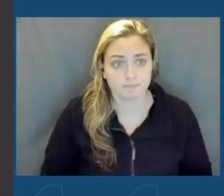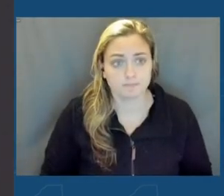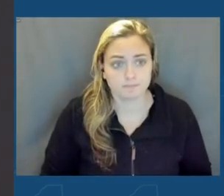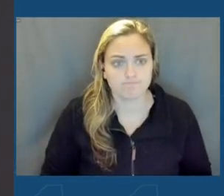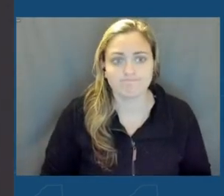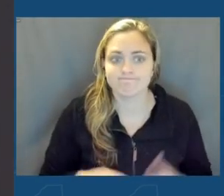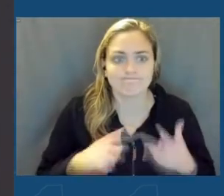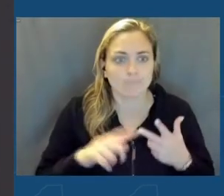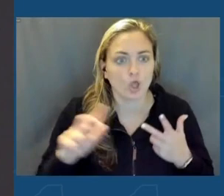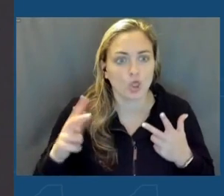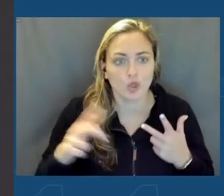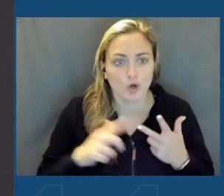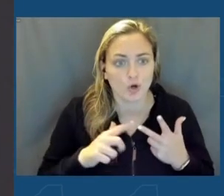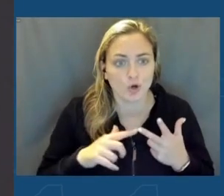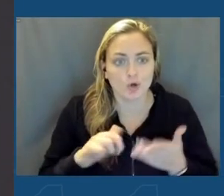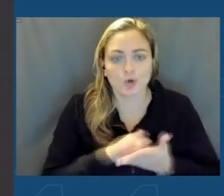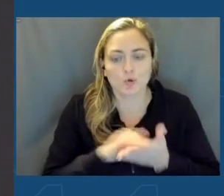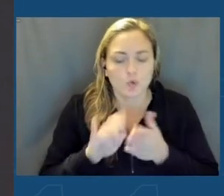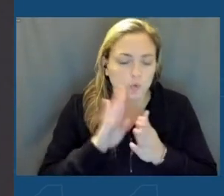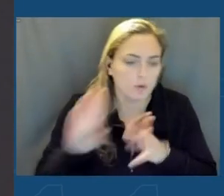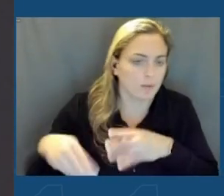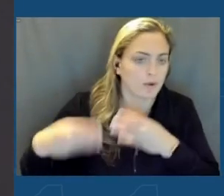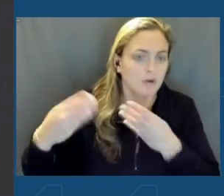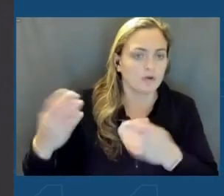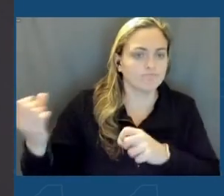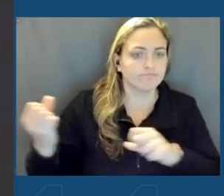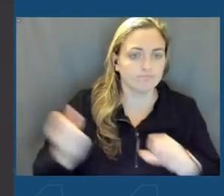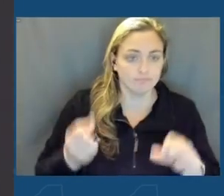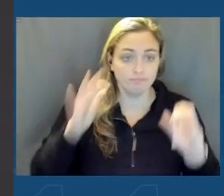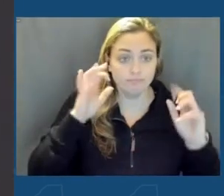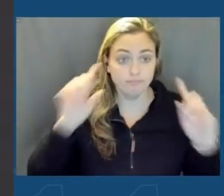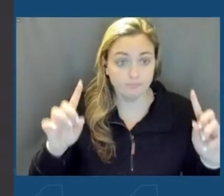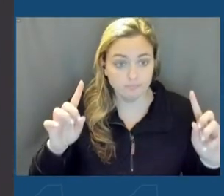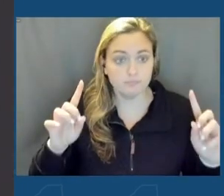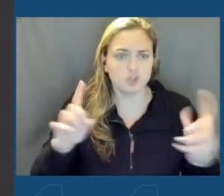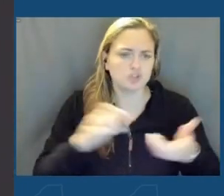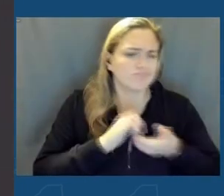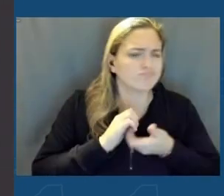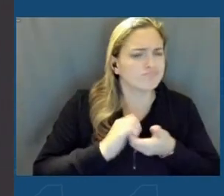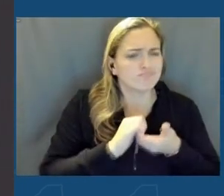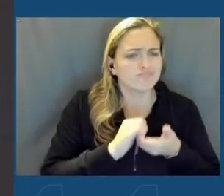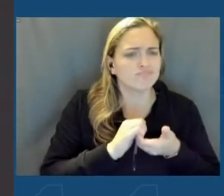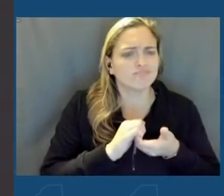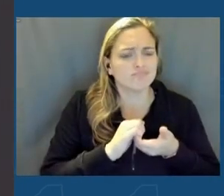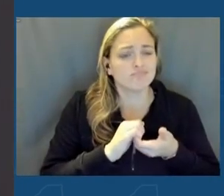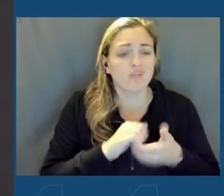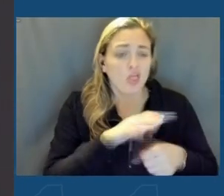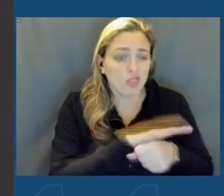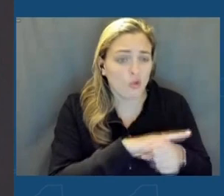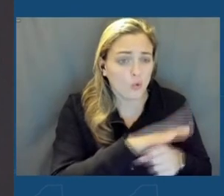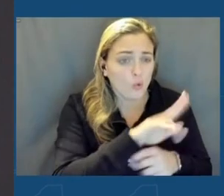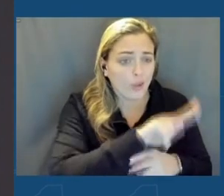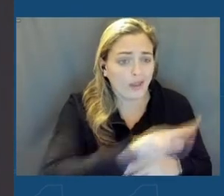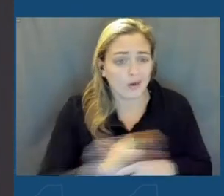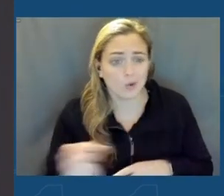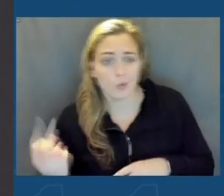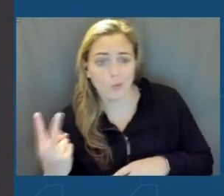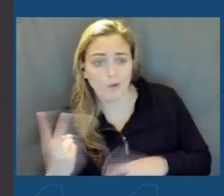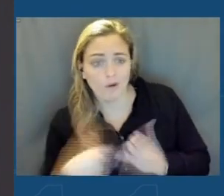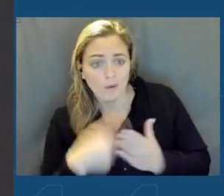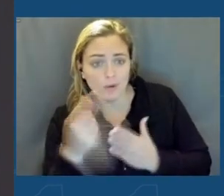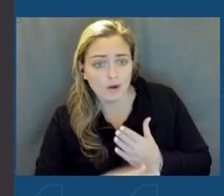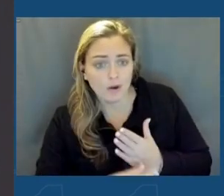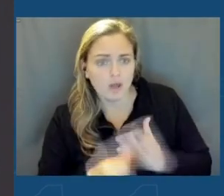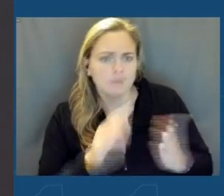third, New York provides strong education partnerships with local K-12 programs,